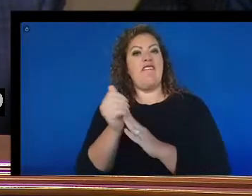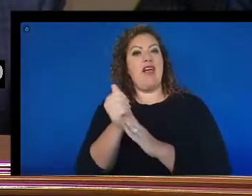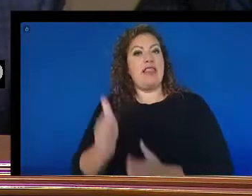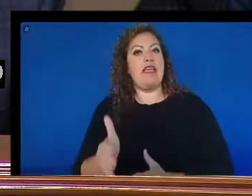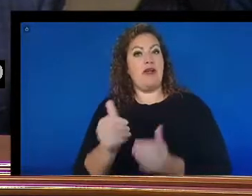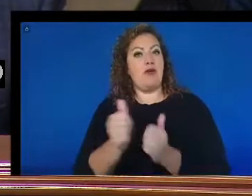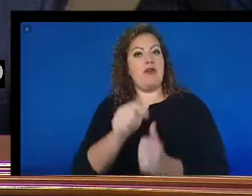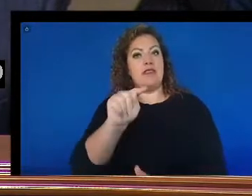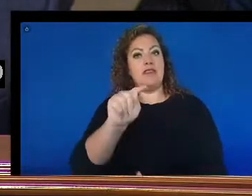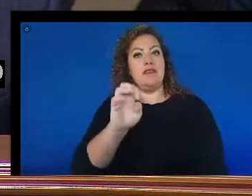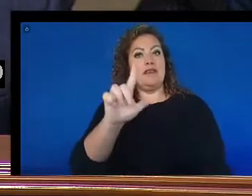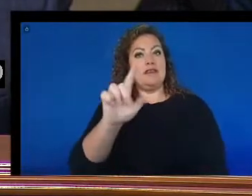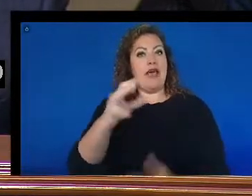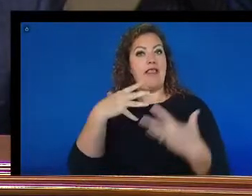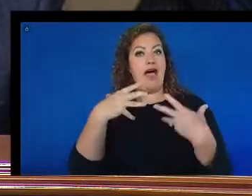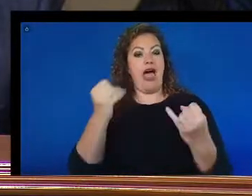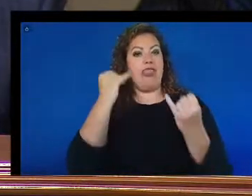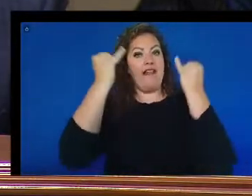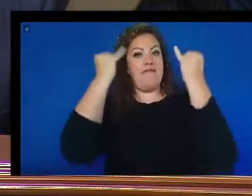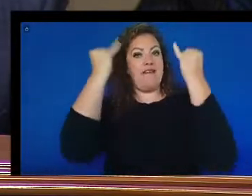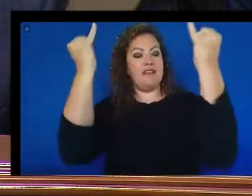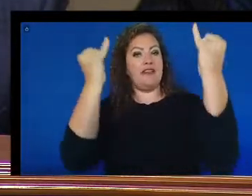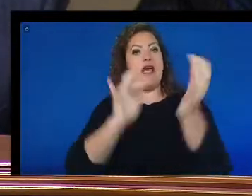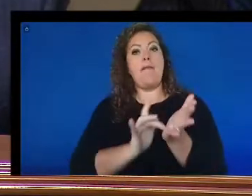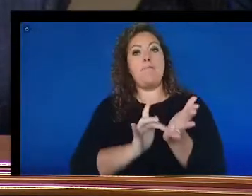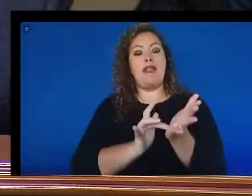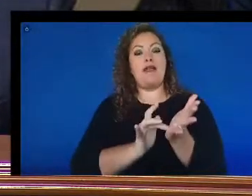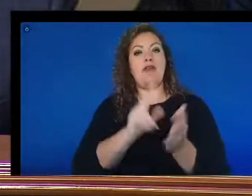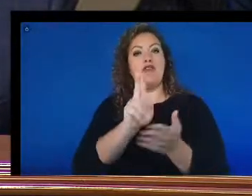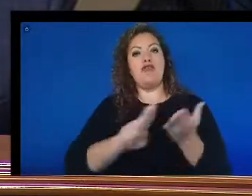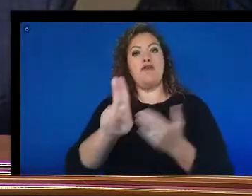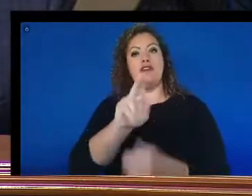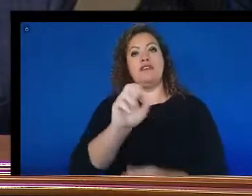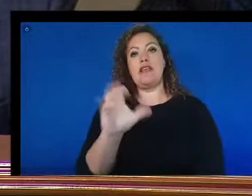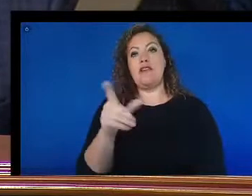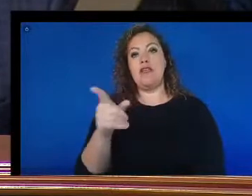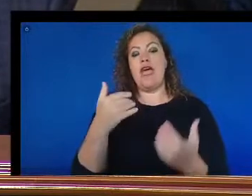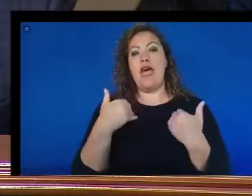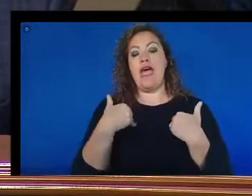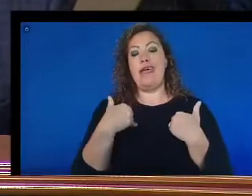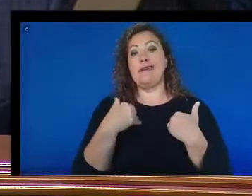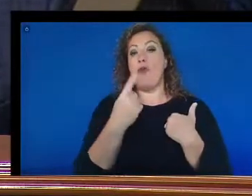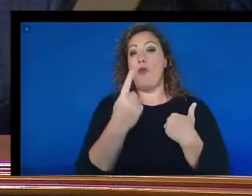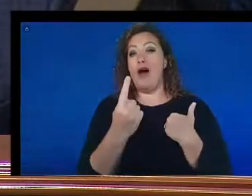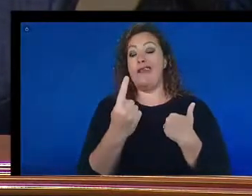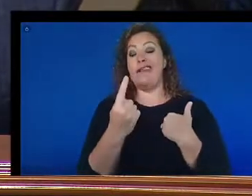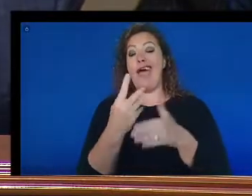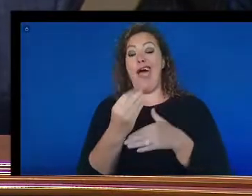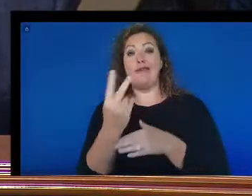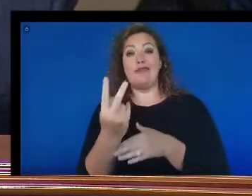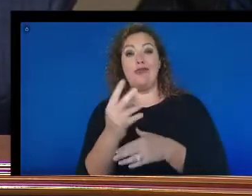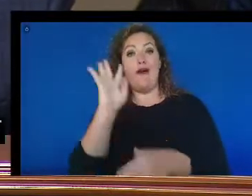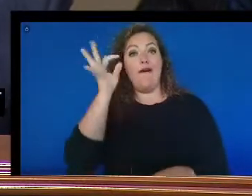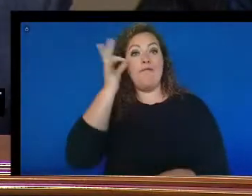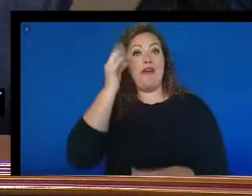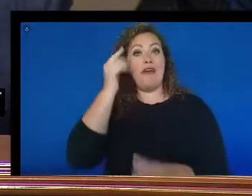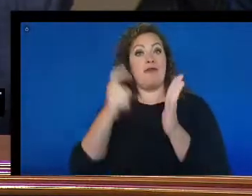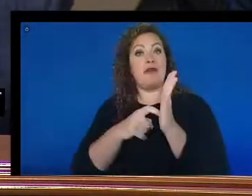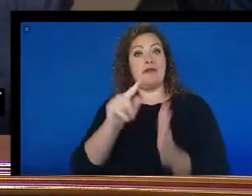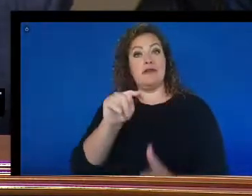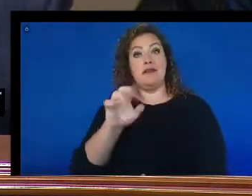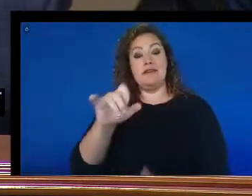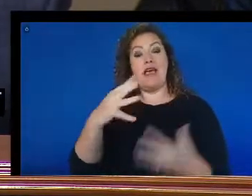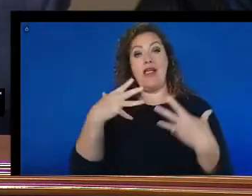innovation. The Medical University of South Carolina has one of just two federally recognized telehealth centers of